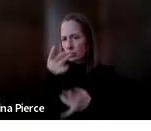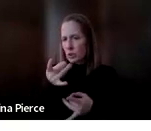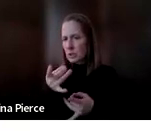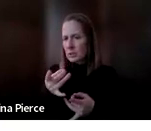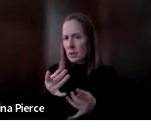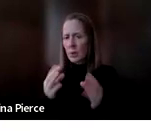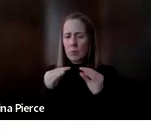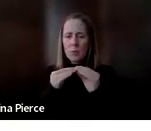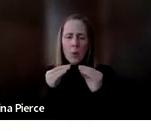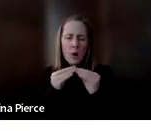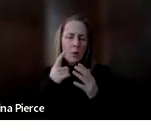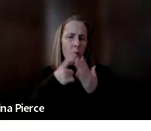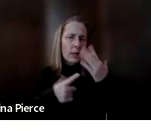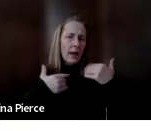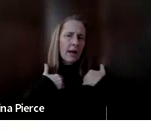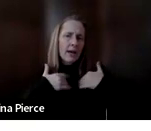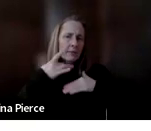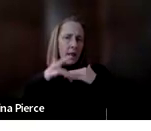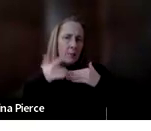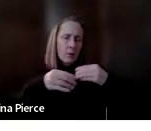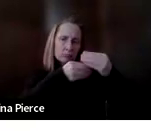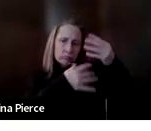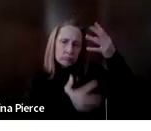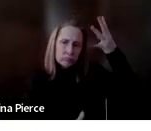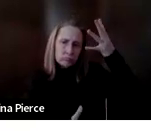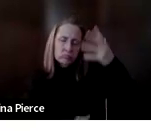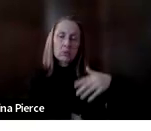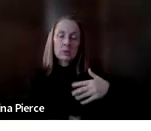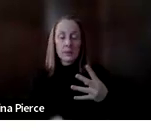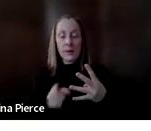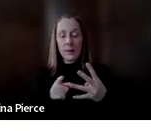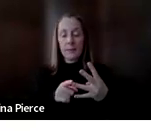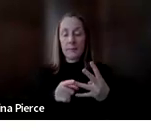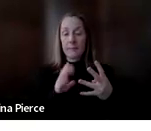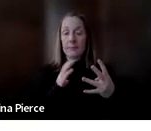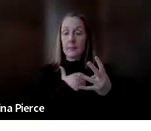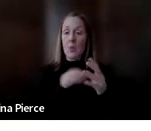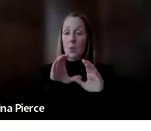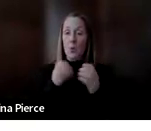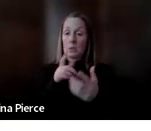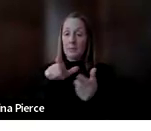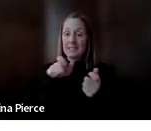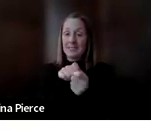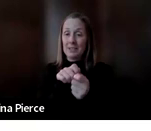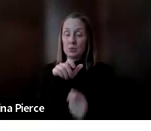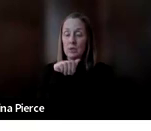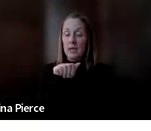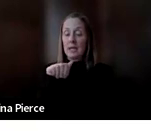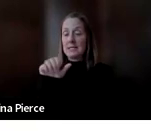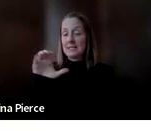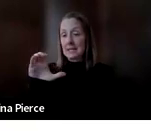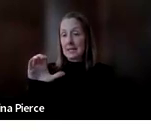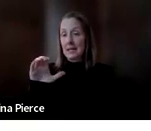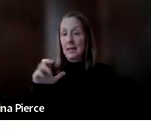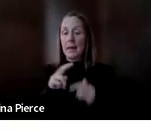array of assistive technology that's available. Our course that's specific to AAC is called Building